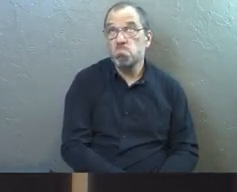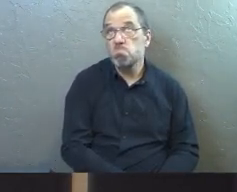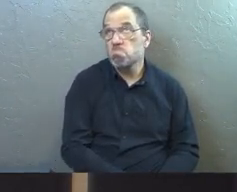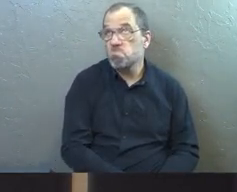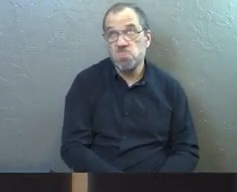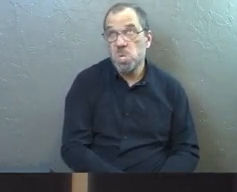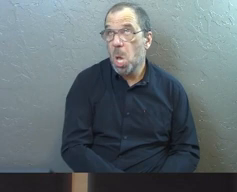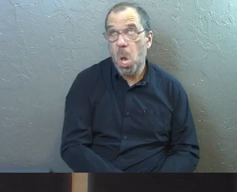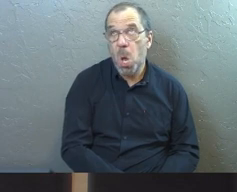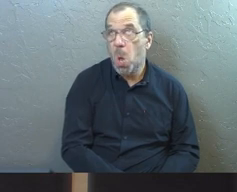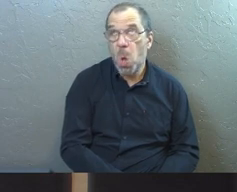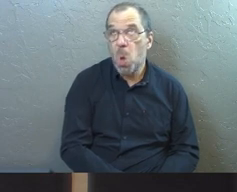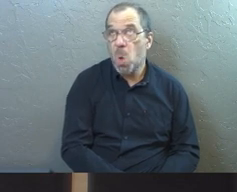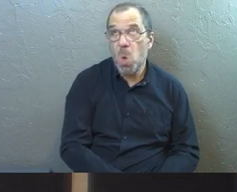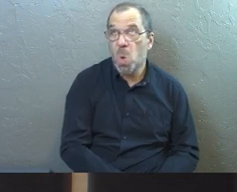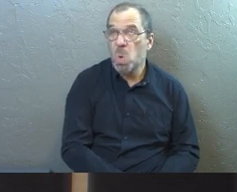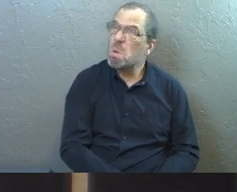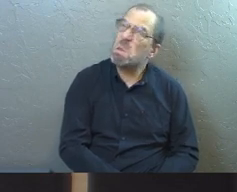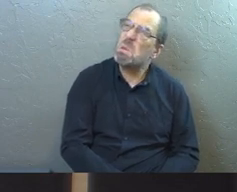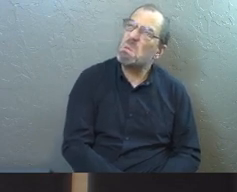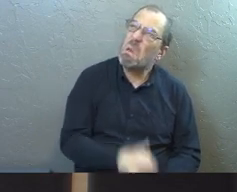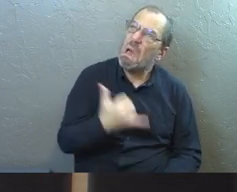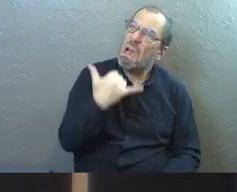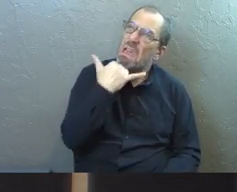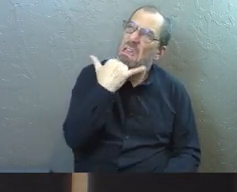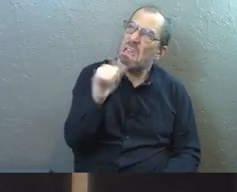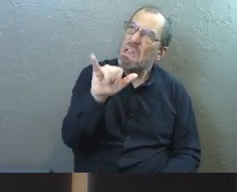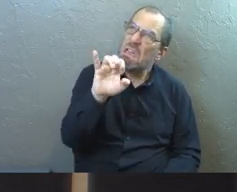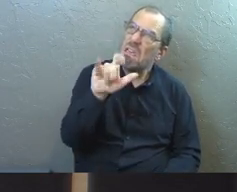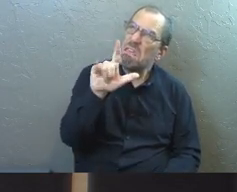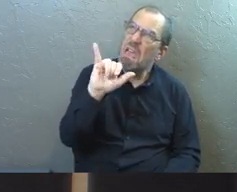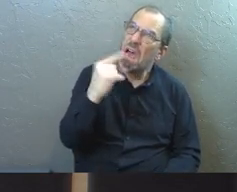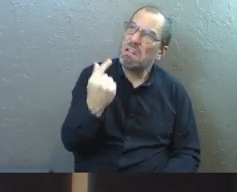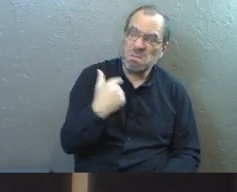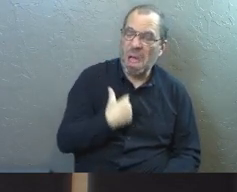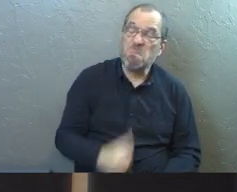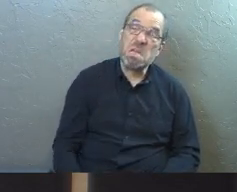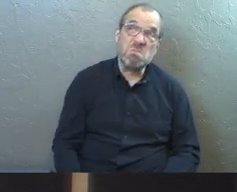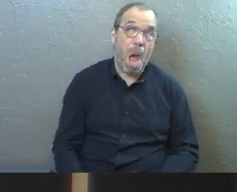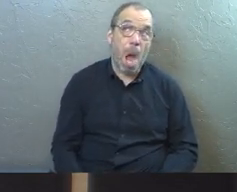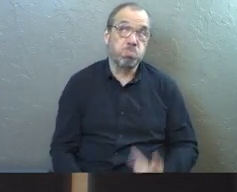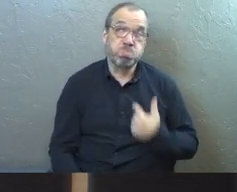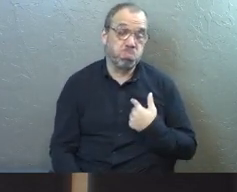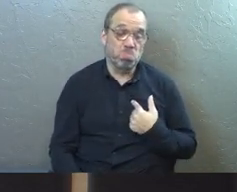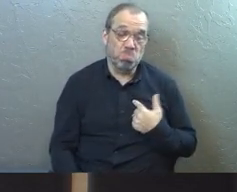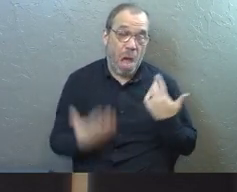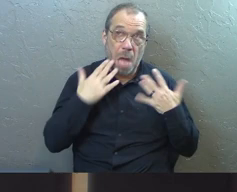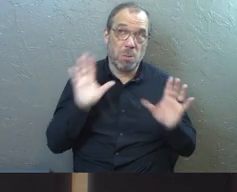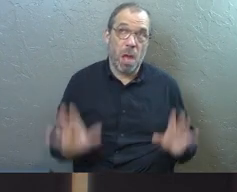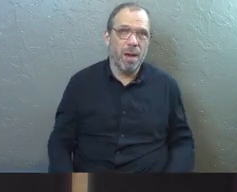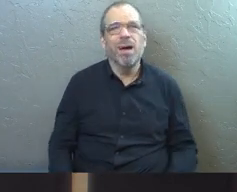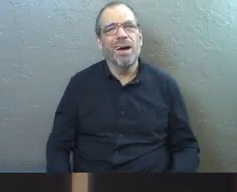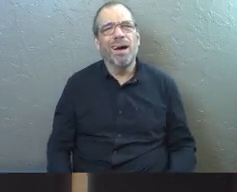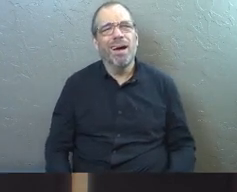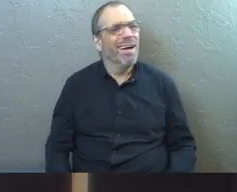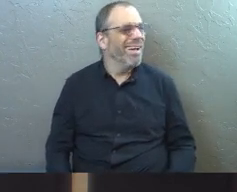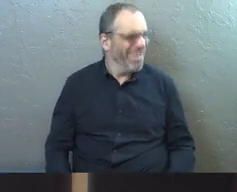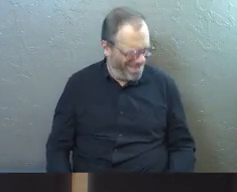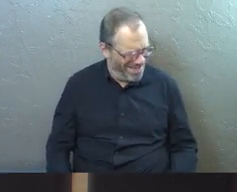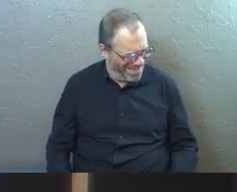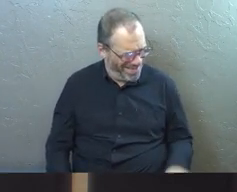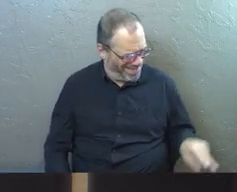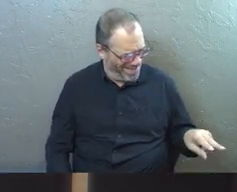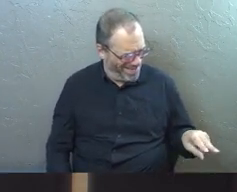yelling. I don't think I've ever heard that word before. Sounds interesting. Doesn't sound like something I'd ever do, though. But anyway, have a great day. You're just like, you're just